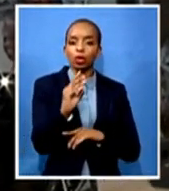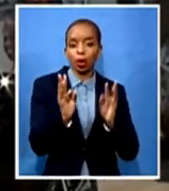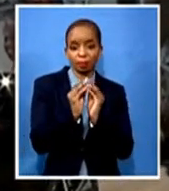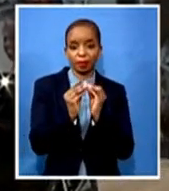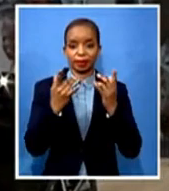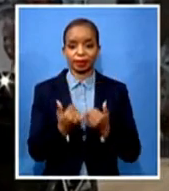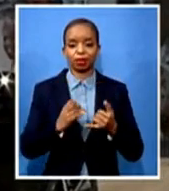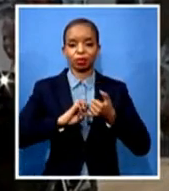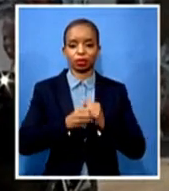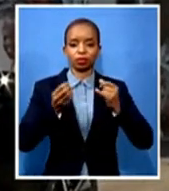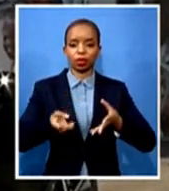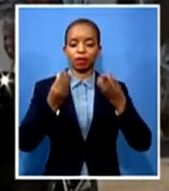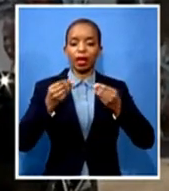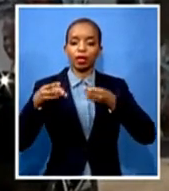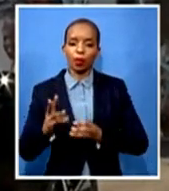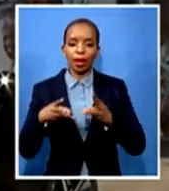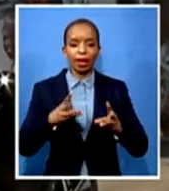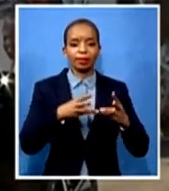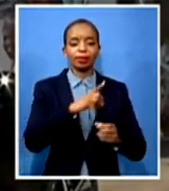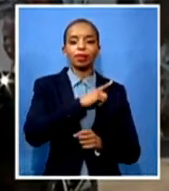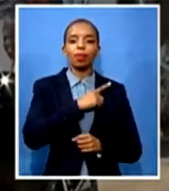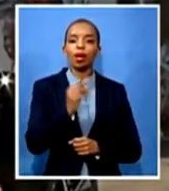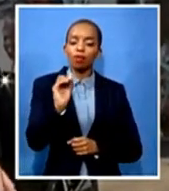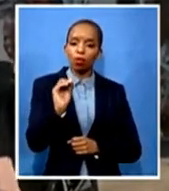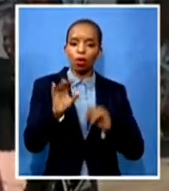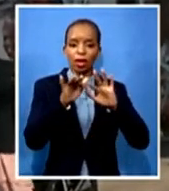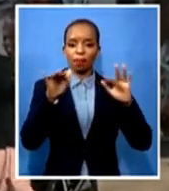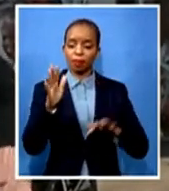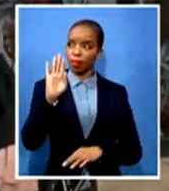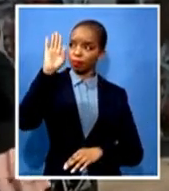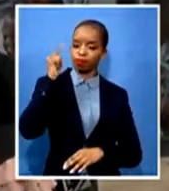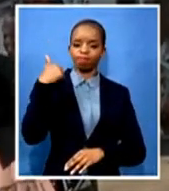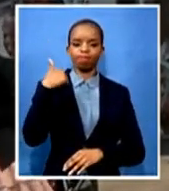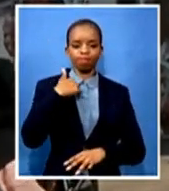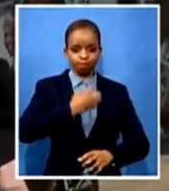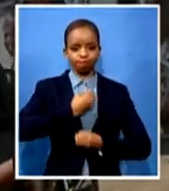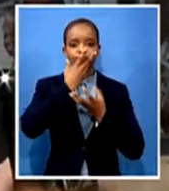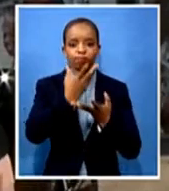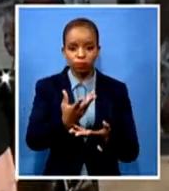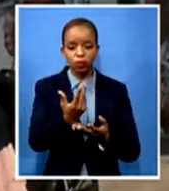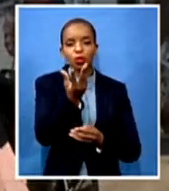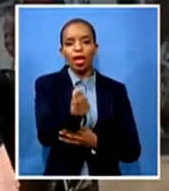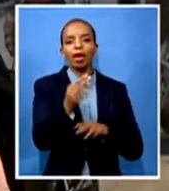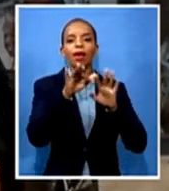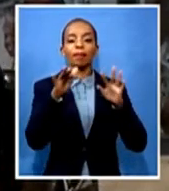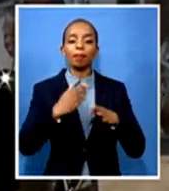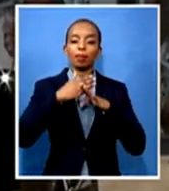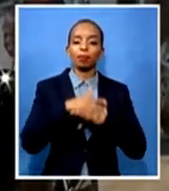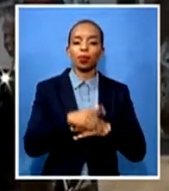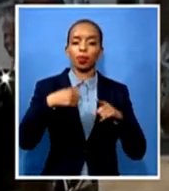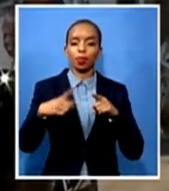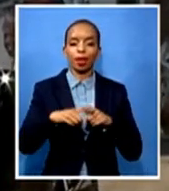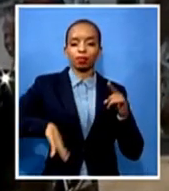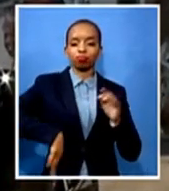raising hands to say, I'm speaking out, when we have a legend like Makayandini, who is saying, I went through this,